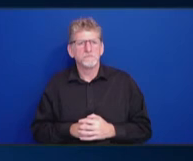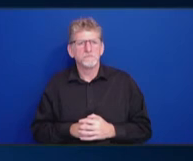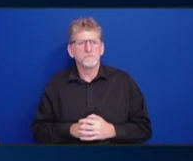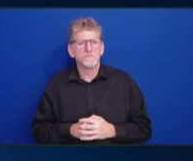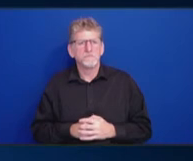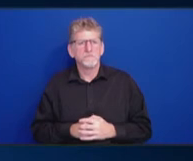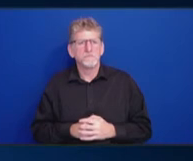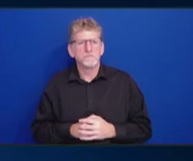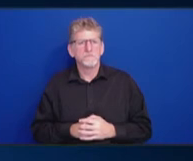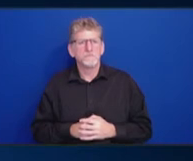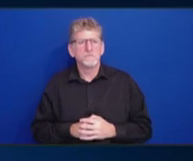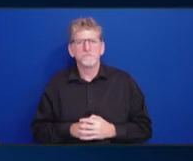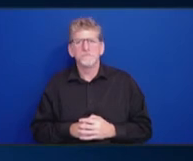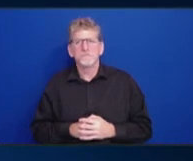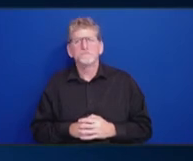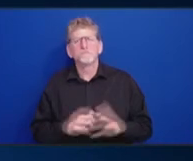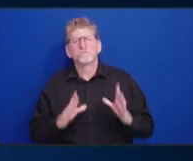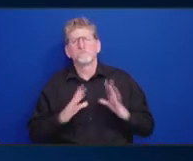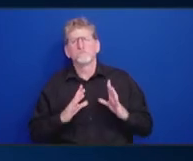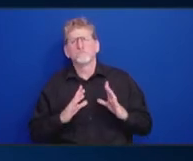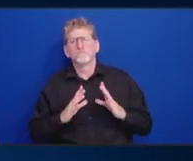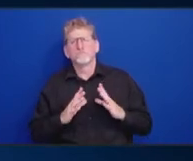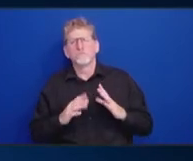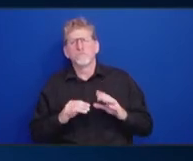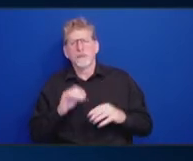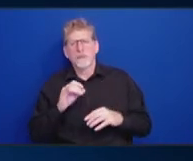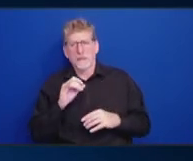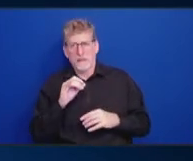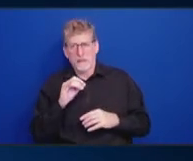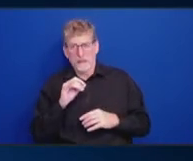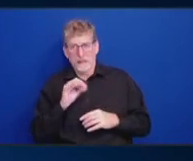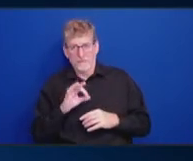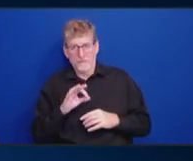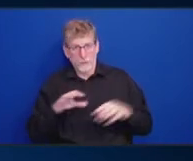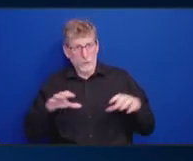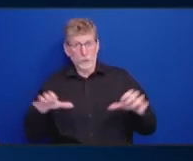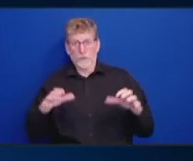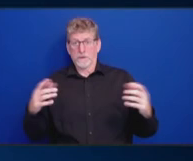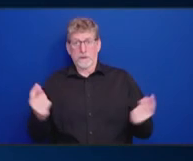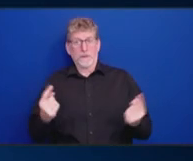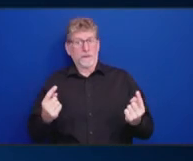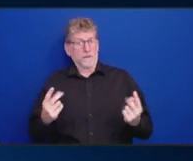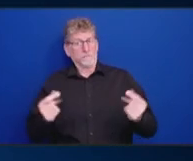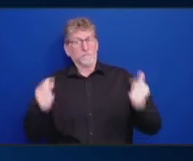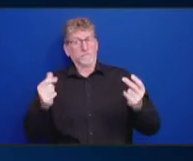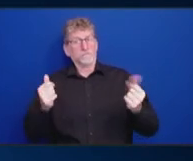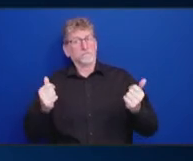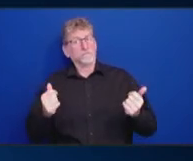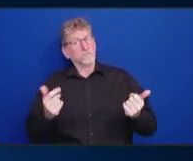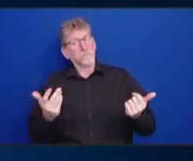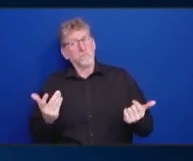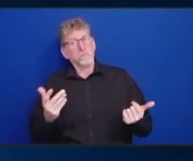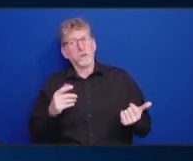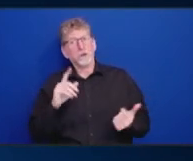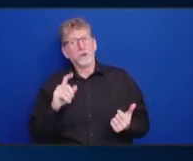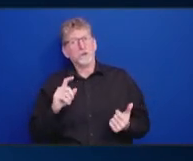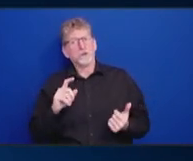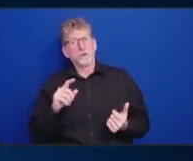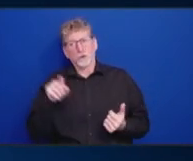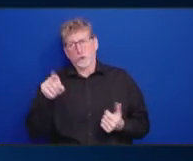that, as long as we can move on quickly. Kerry So, Sarah, you should be on a subcommittee that can take that on. I volunteer.